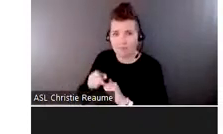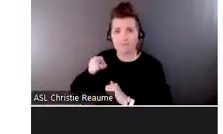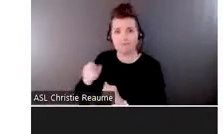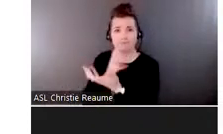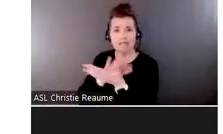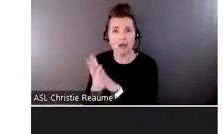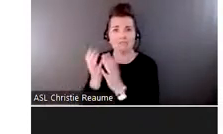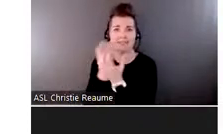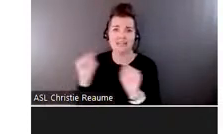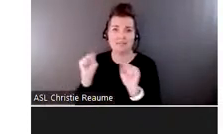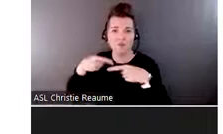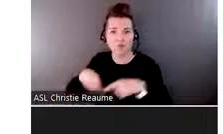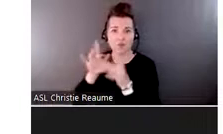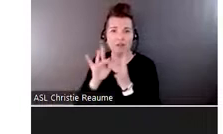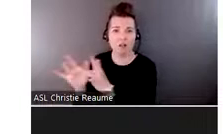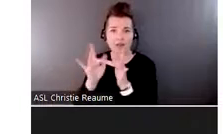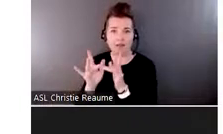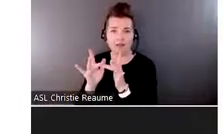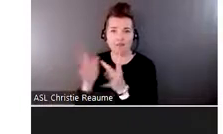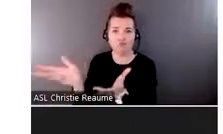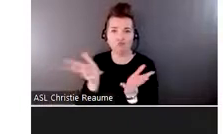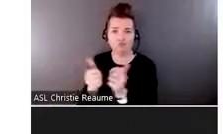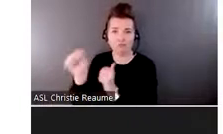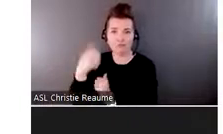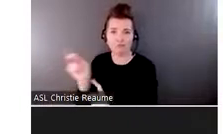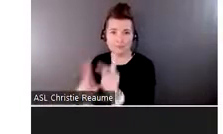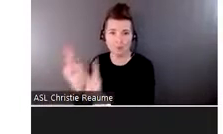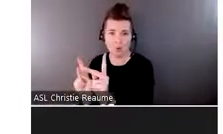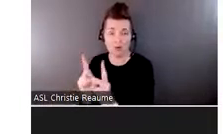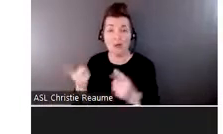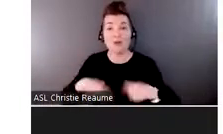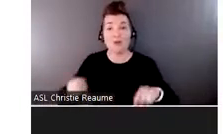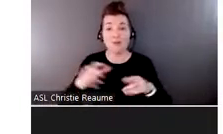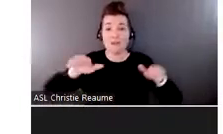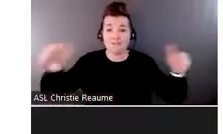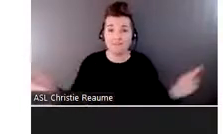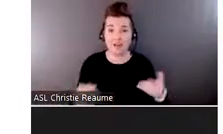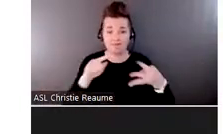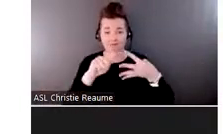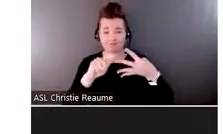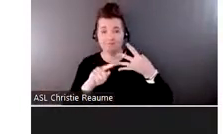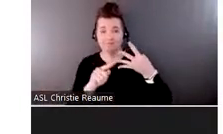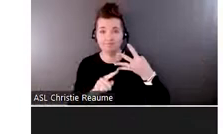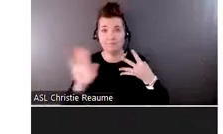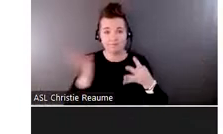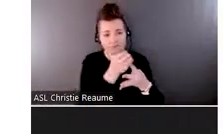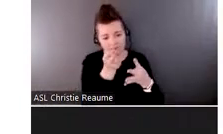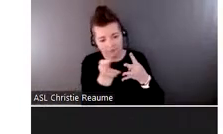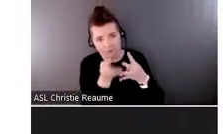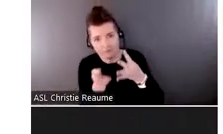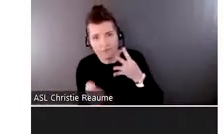So today we have invited guests who are champions who are working diligently in their field to develop programs and innovative